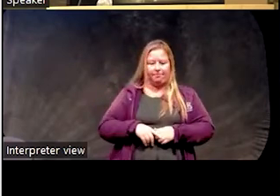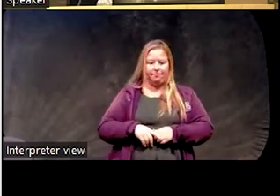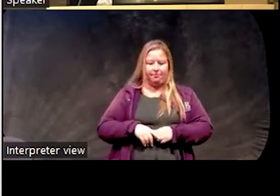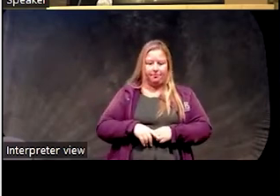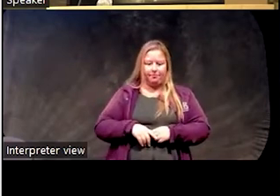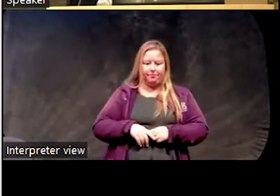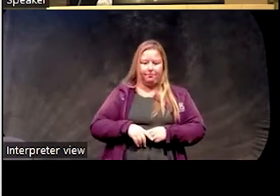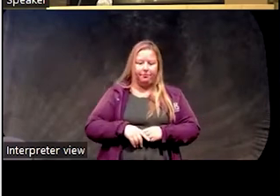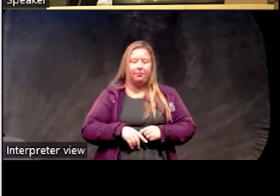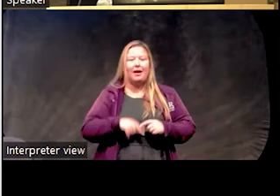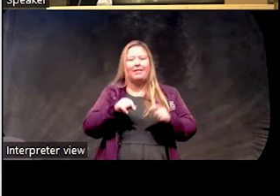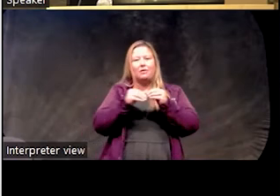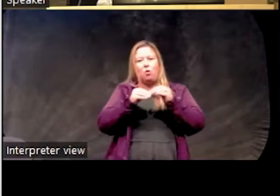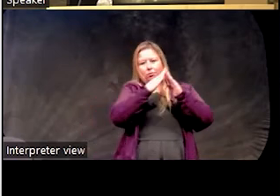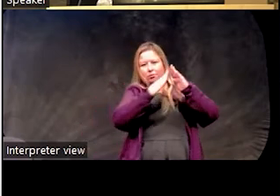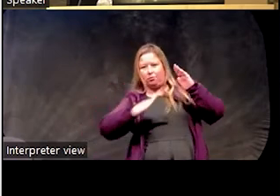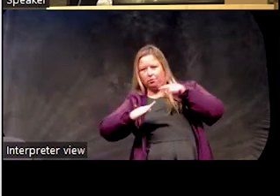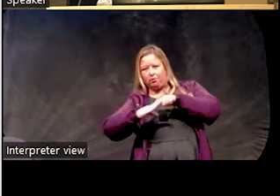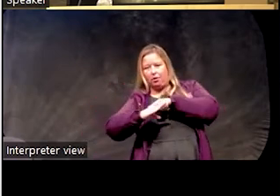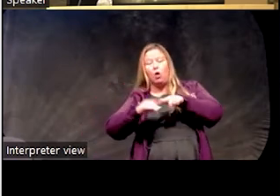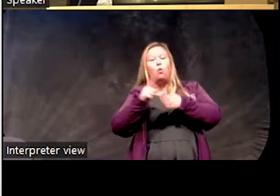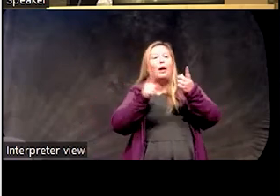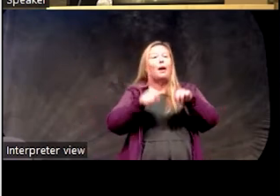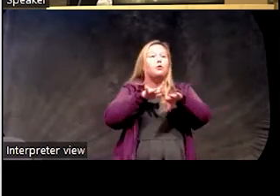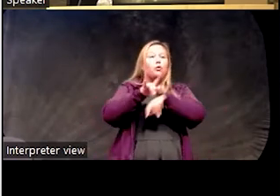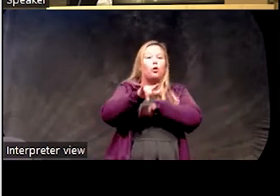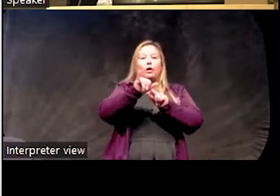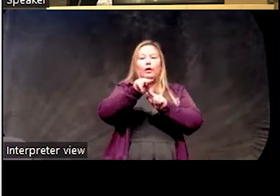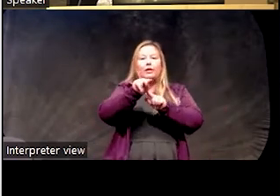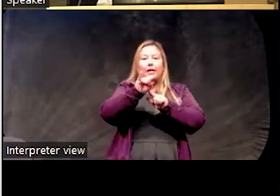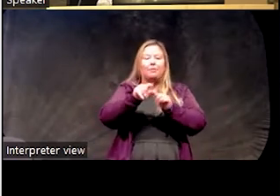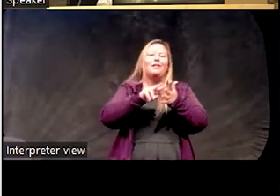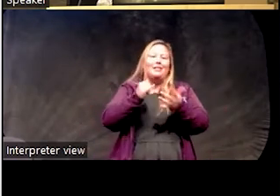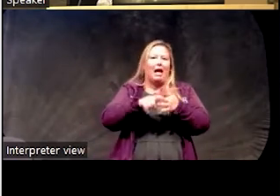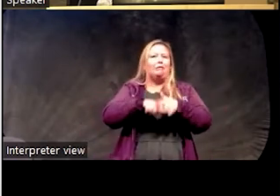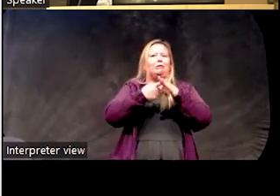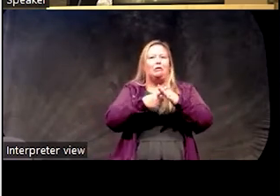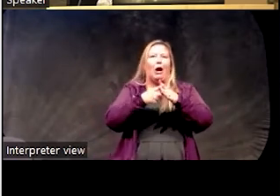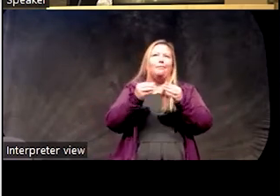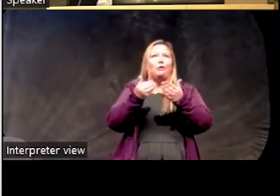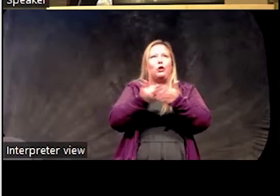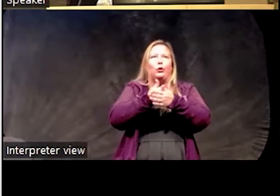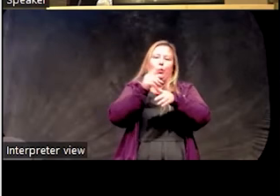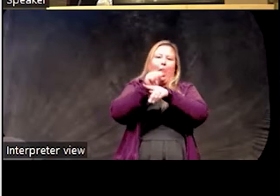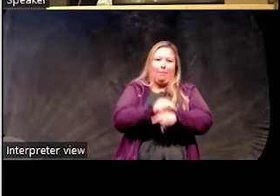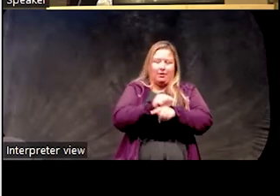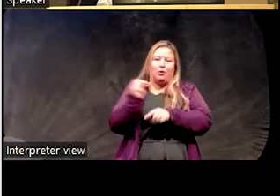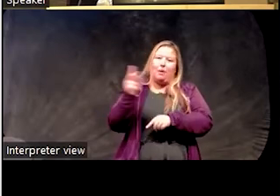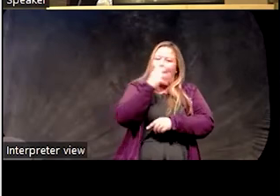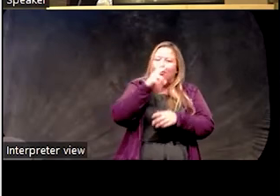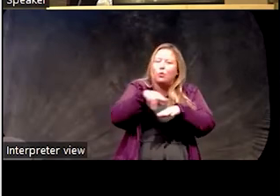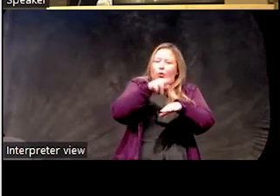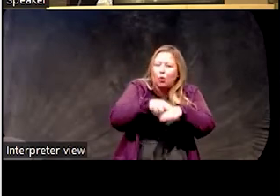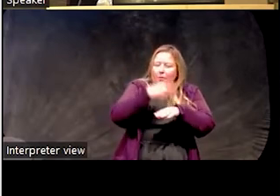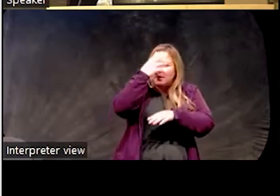What could happen when we have early insomnia is we've developed some habits at this point to try to get our sleep to return to